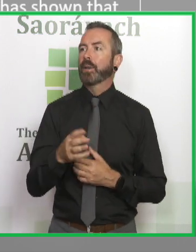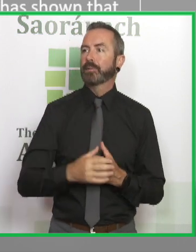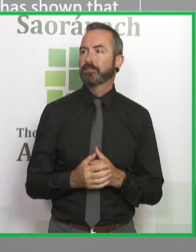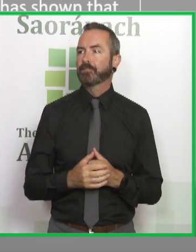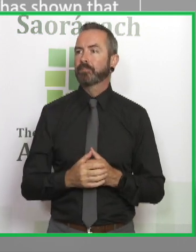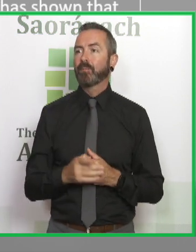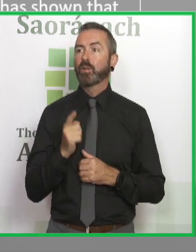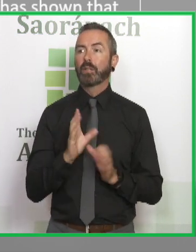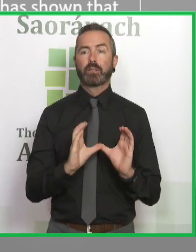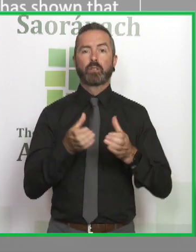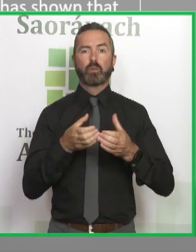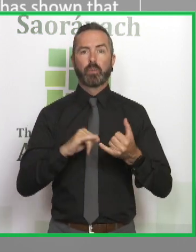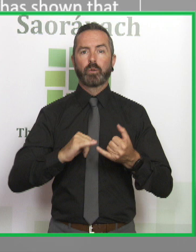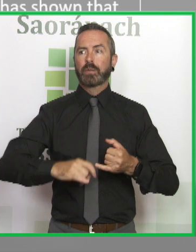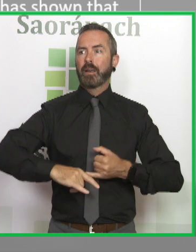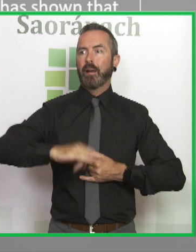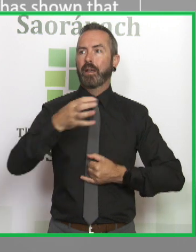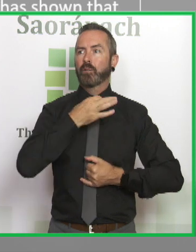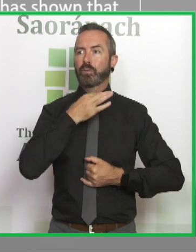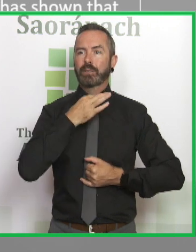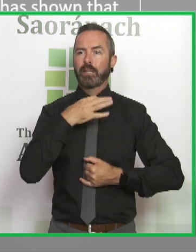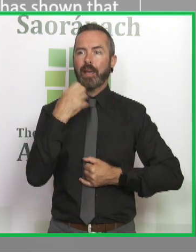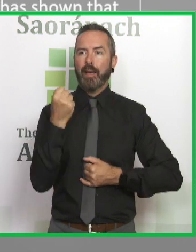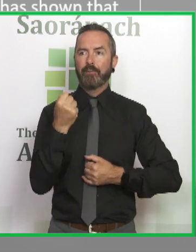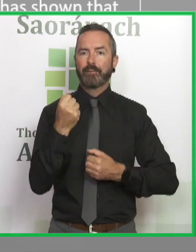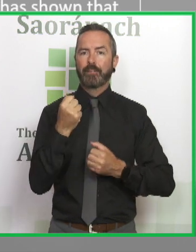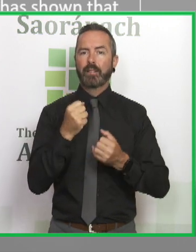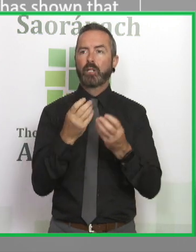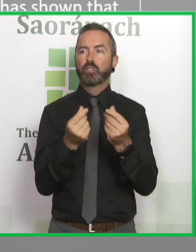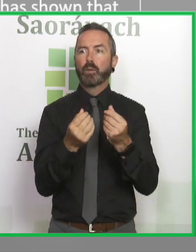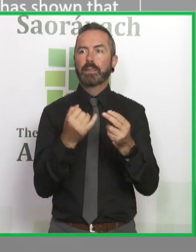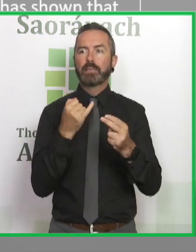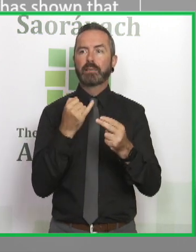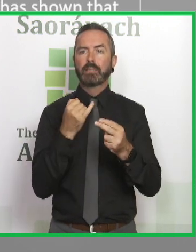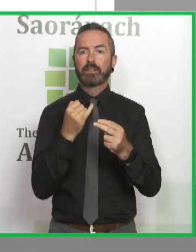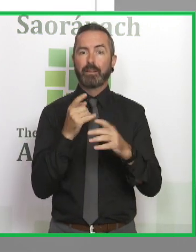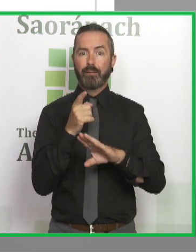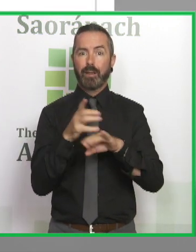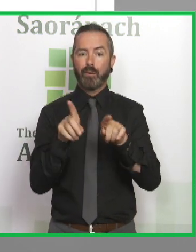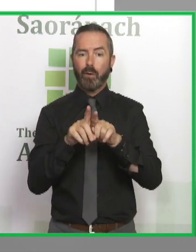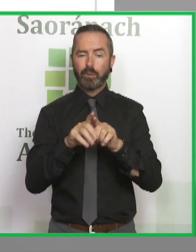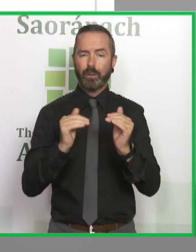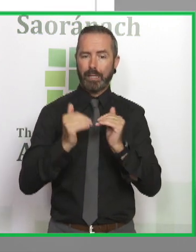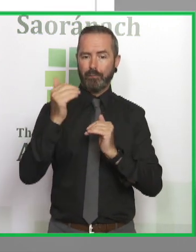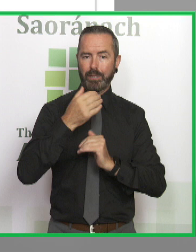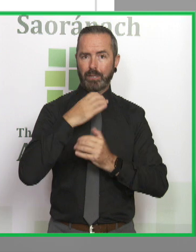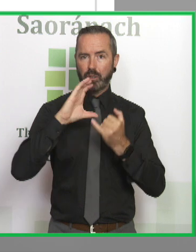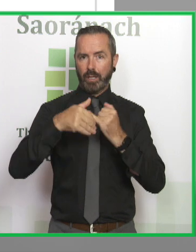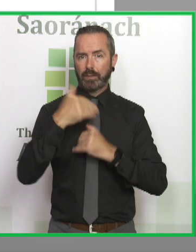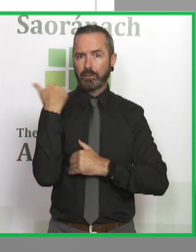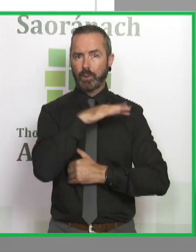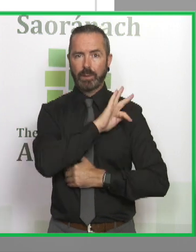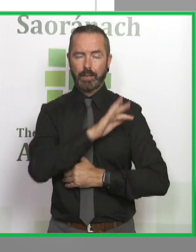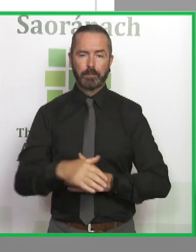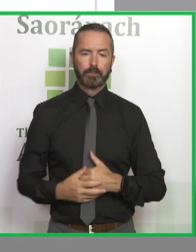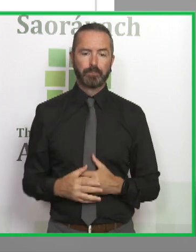population that are very much at high risk. And having substances in the picture increases their risk of suicide dramatically. In terms